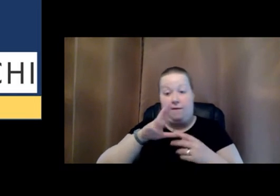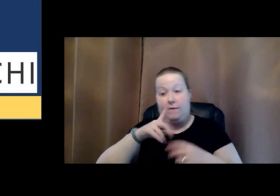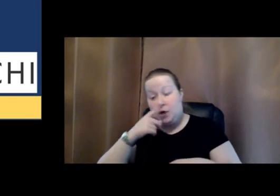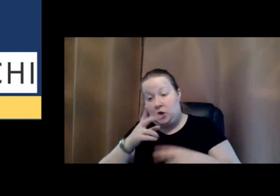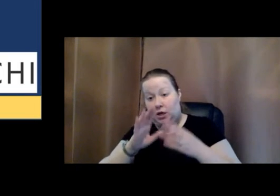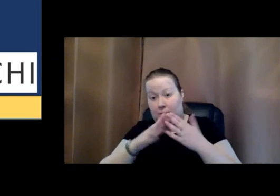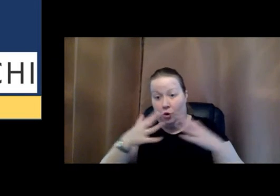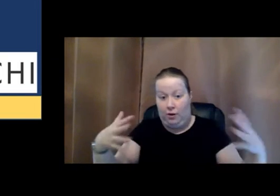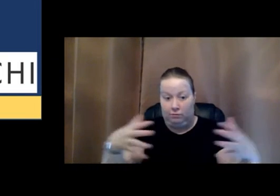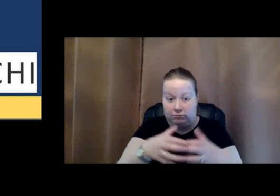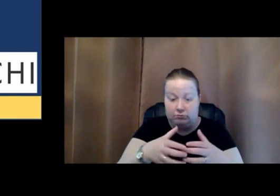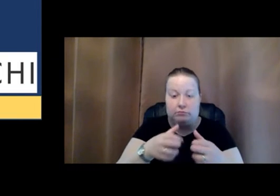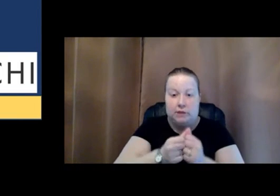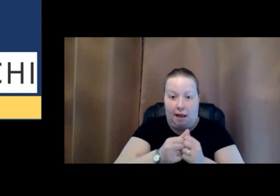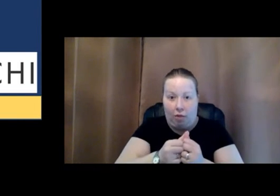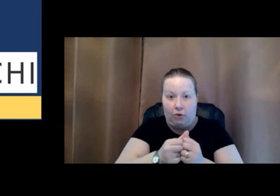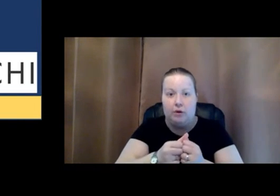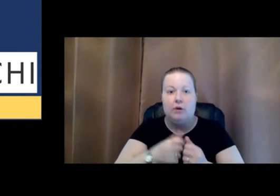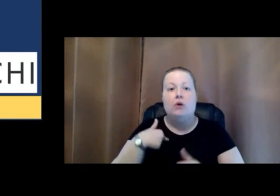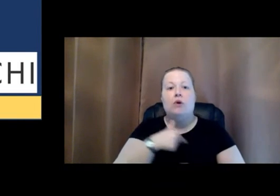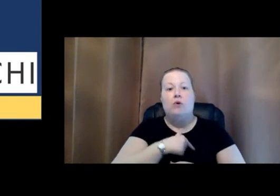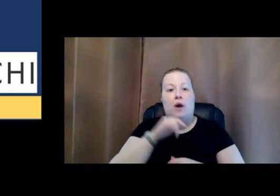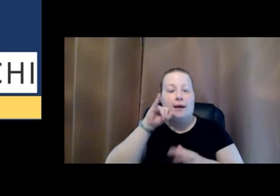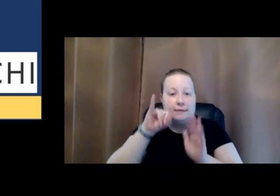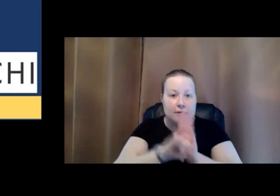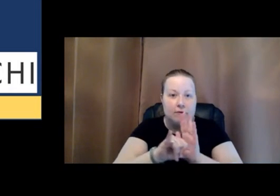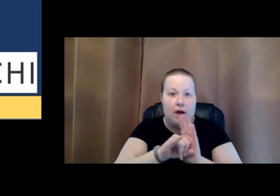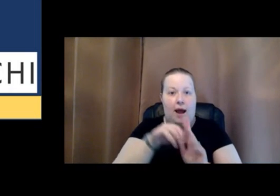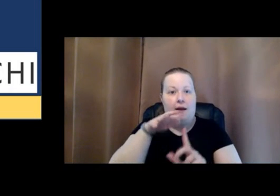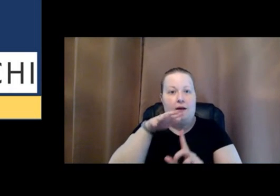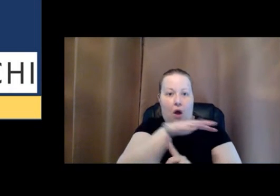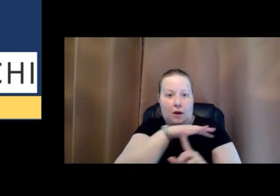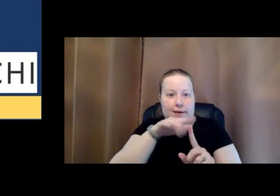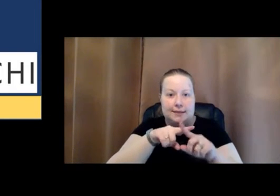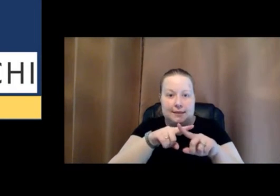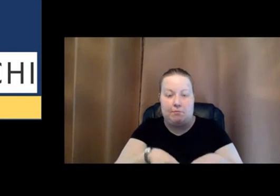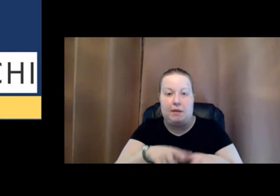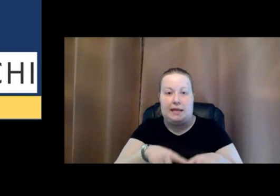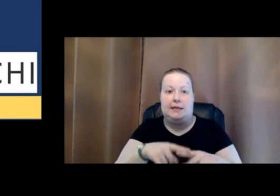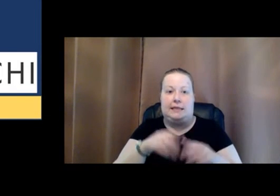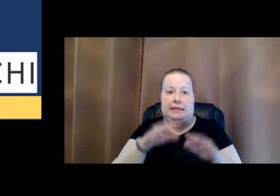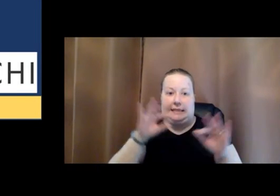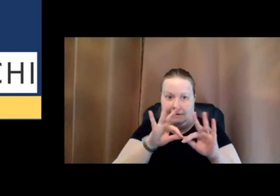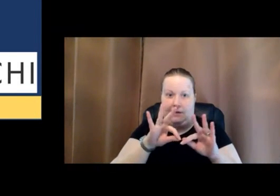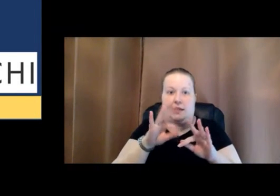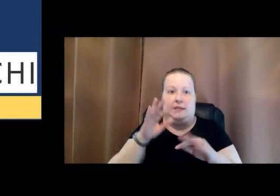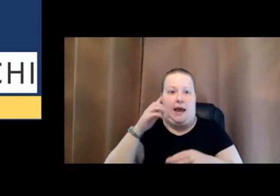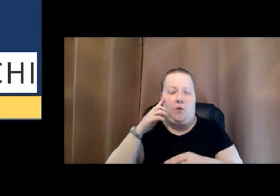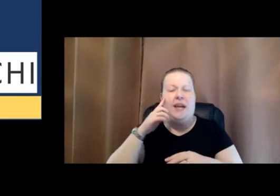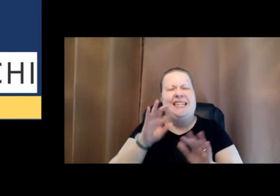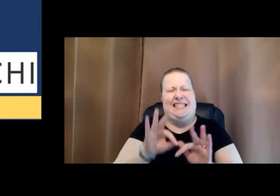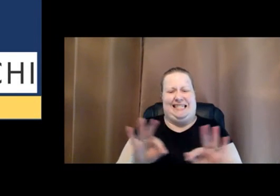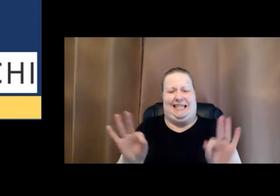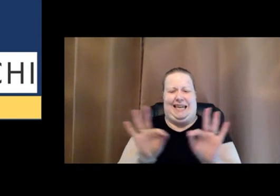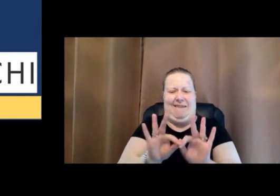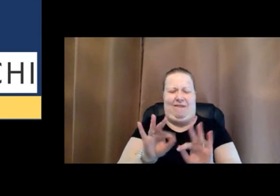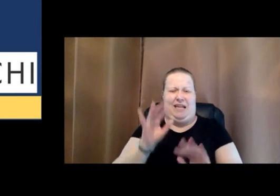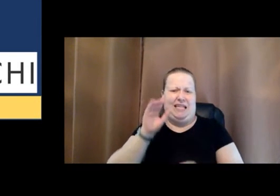identifying context dependent significant sounds. And when I use the term significant sounds,